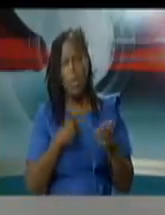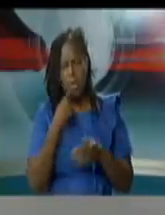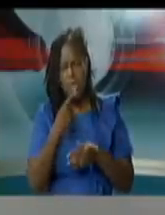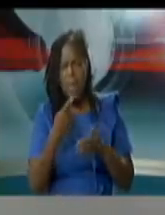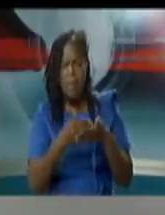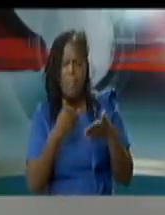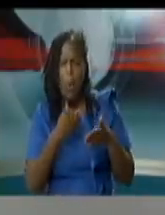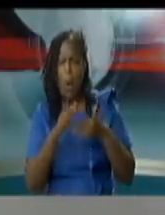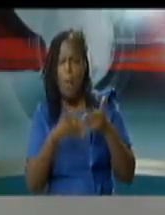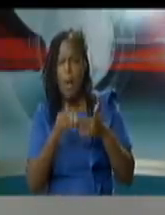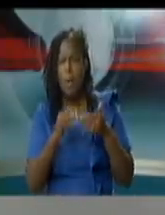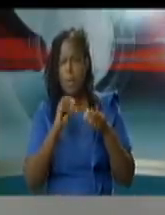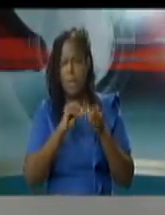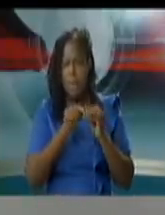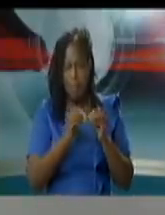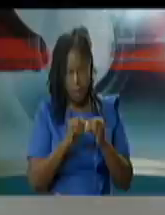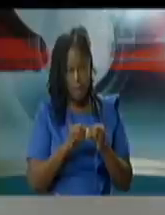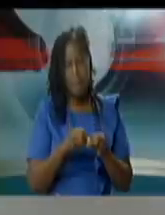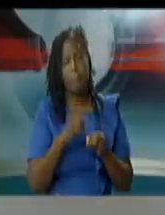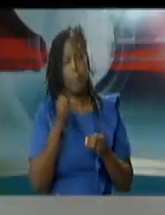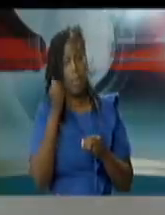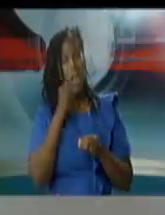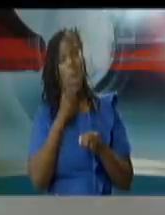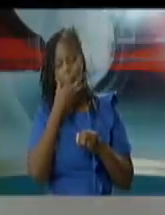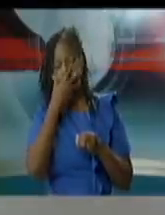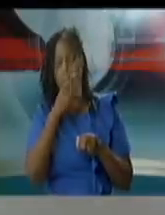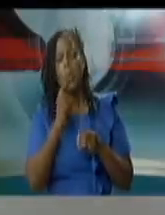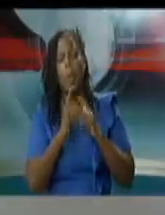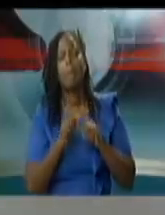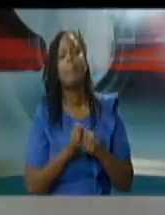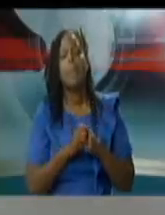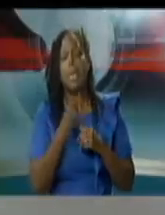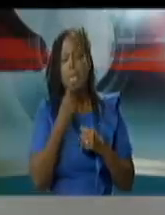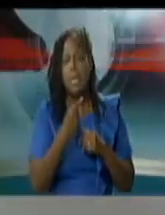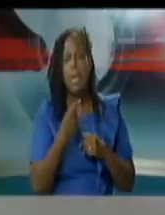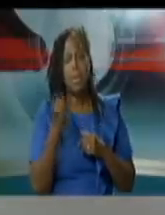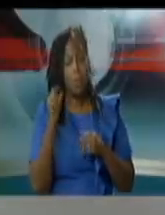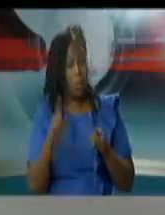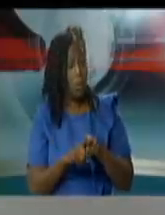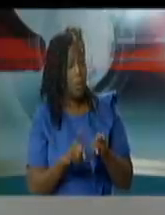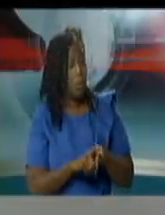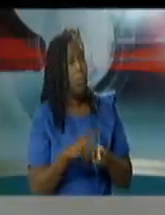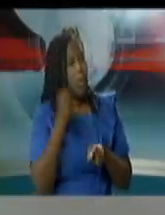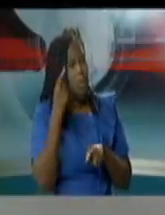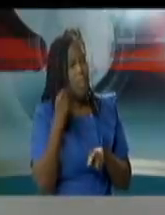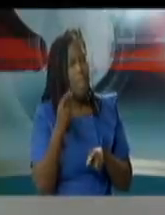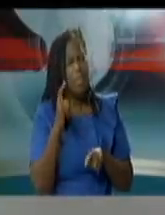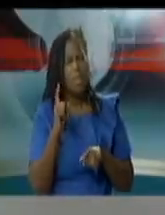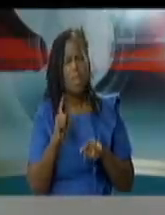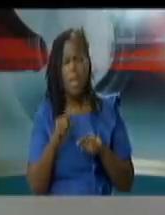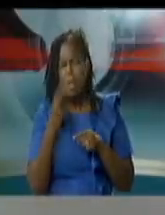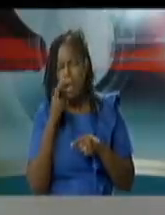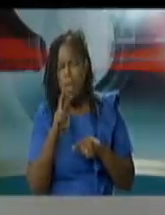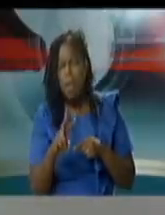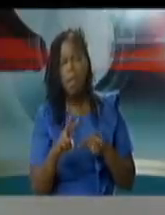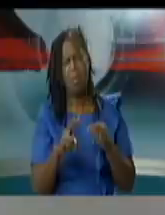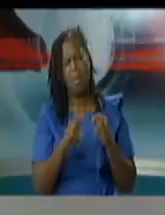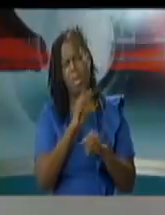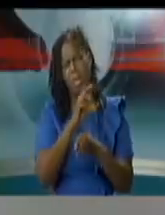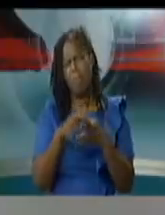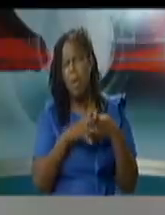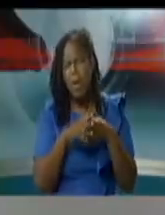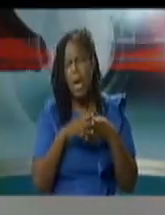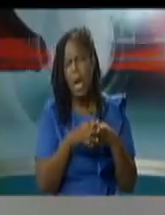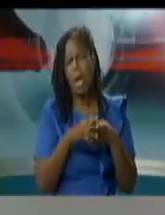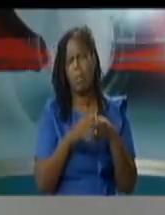i do also understand that internationally and if we look at the u.s as an example they have been concerned raised about